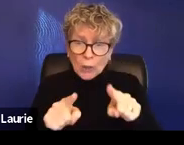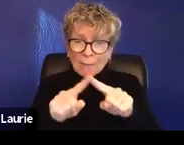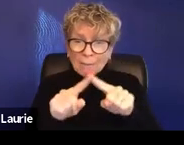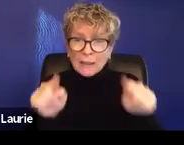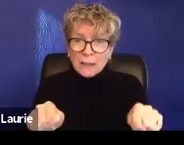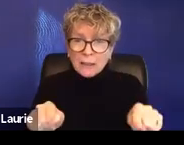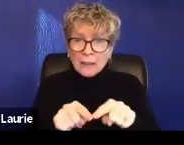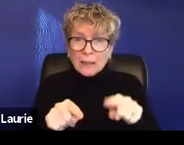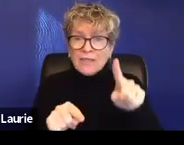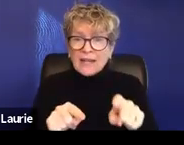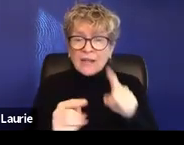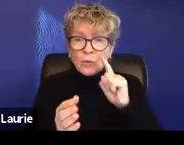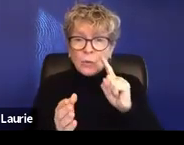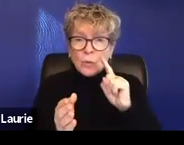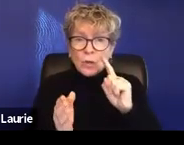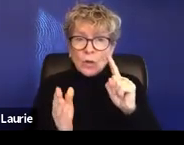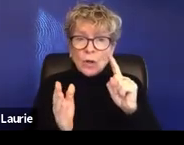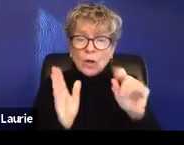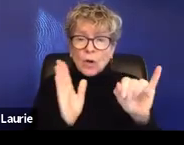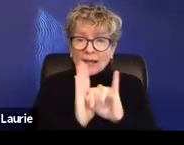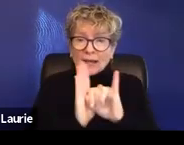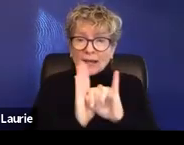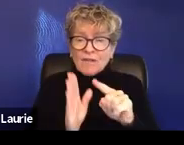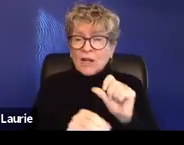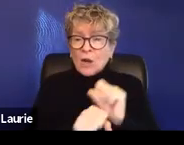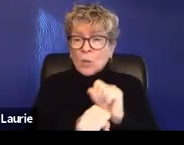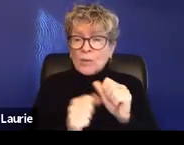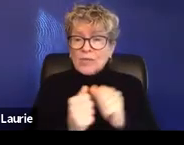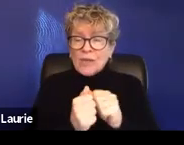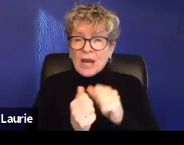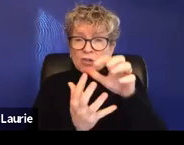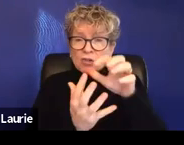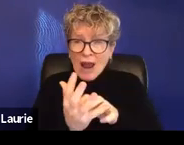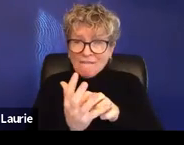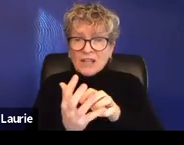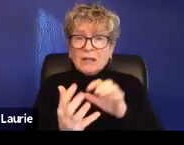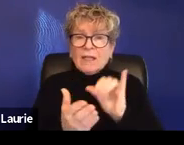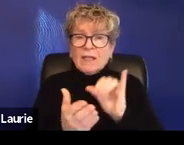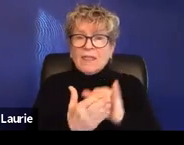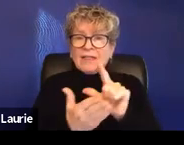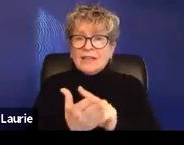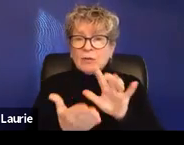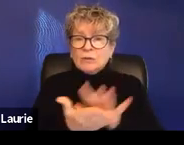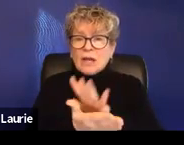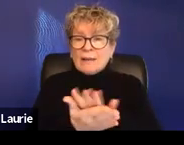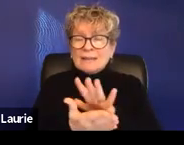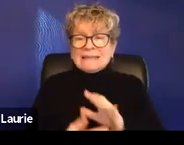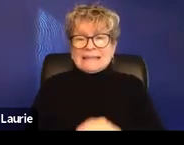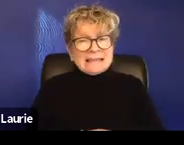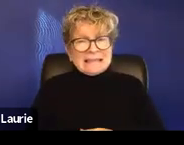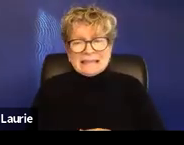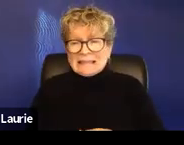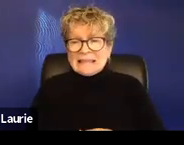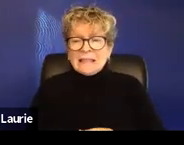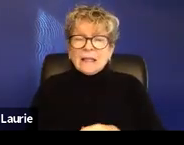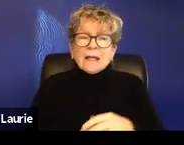um, identifying and working with them on really drafting and completing the legal document. So it's one thing to